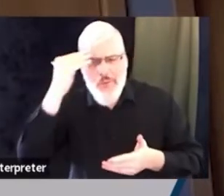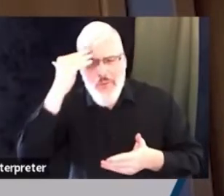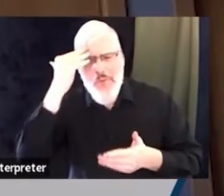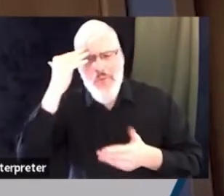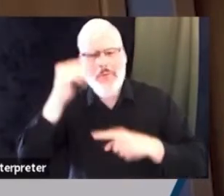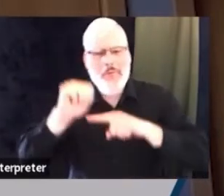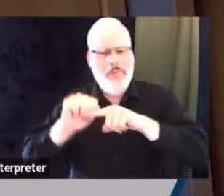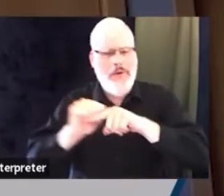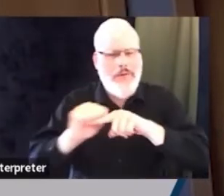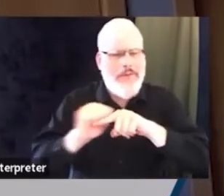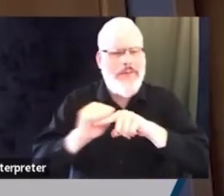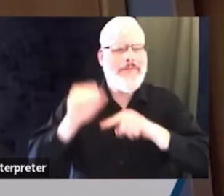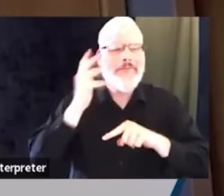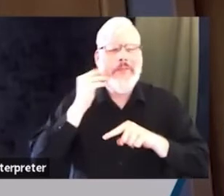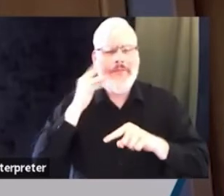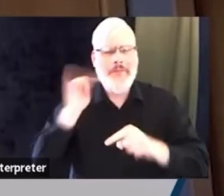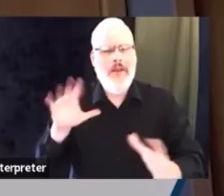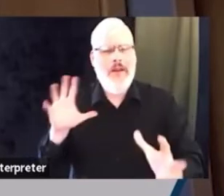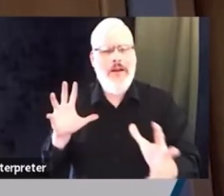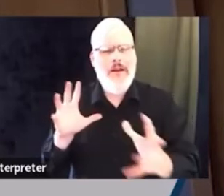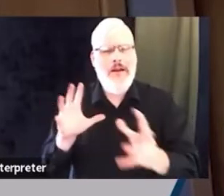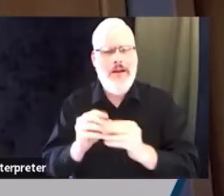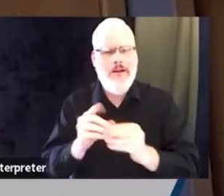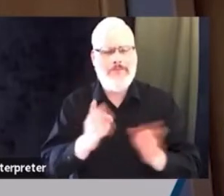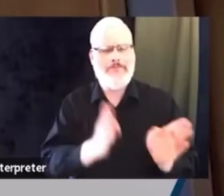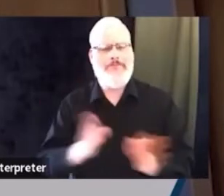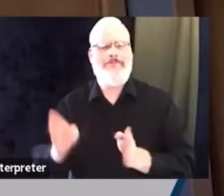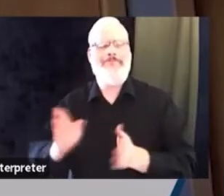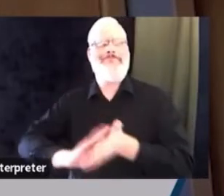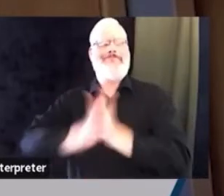prepared you to serve as a fire chief.